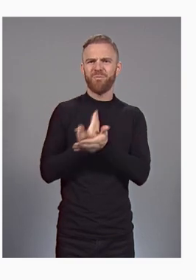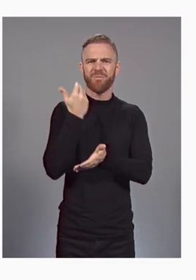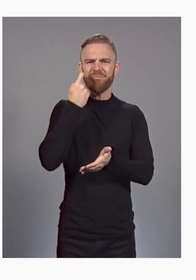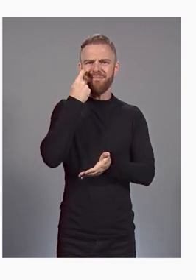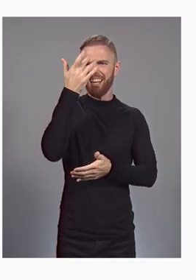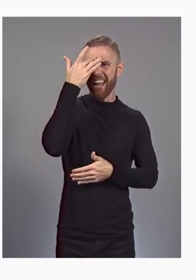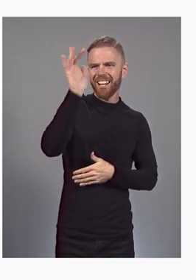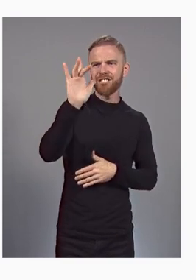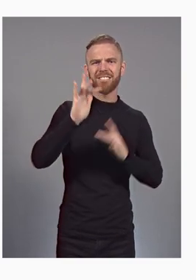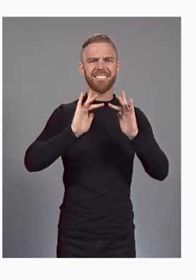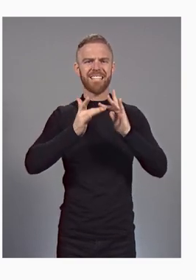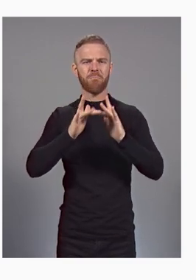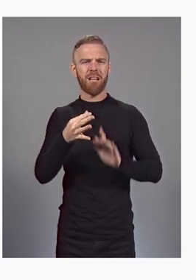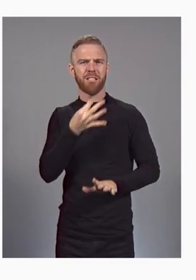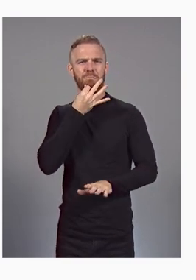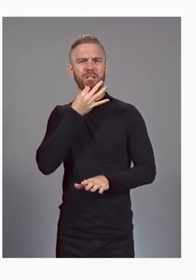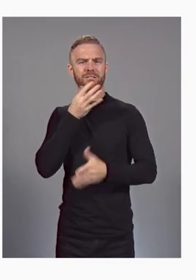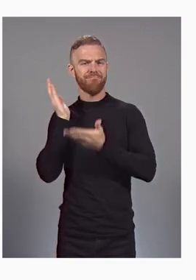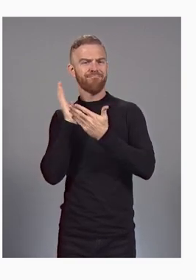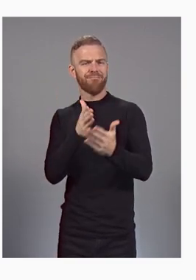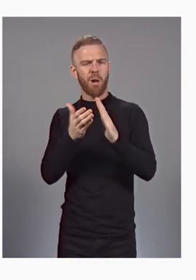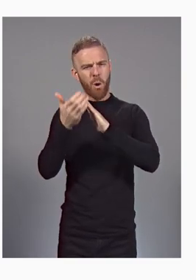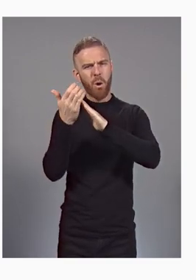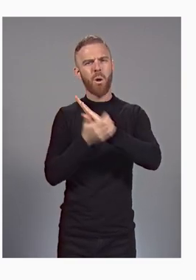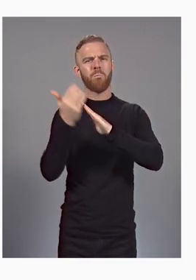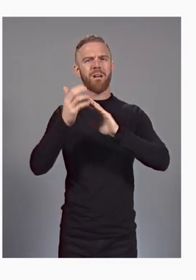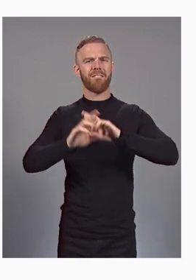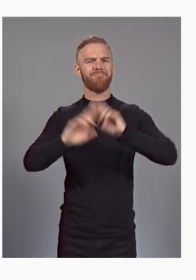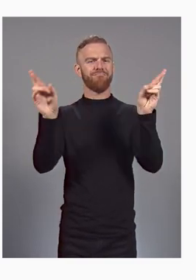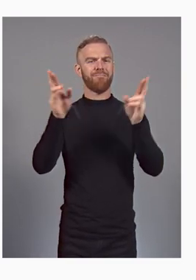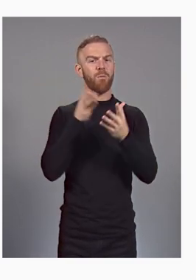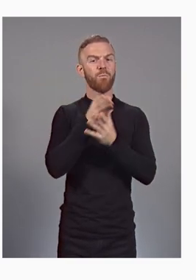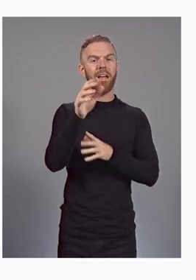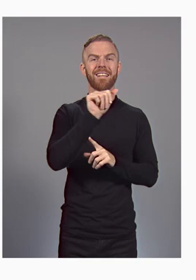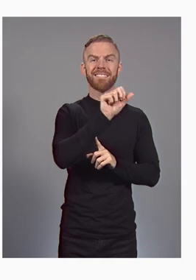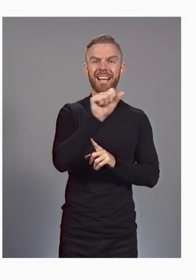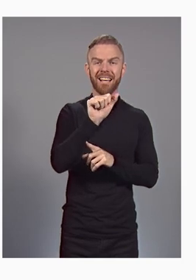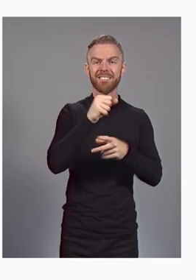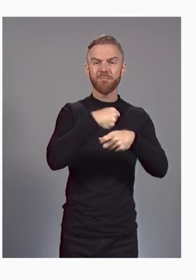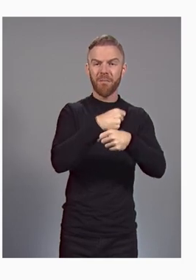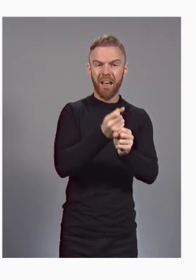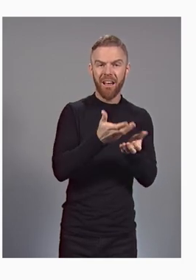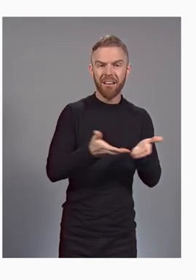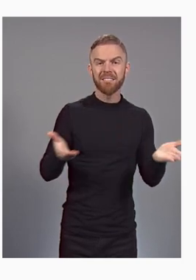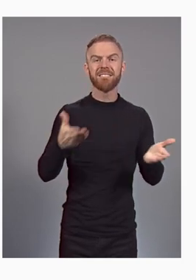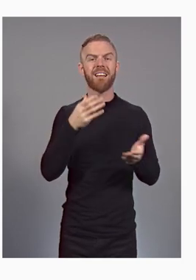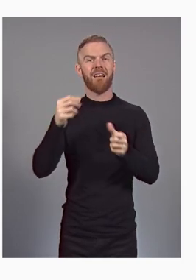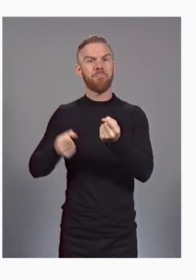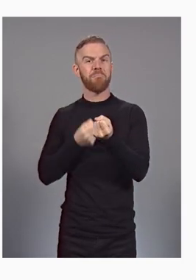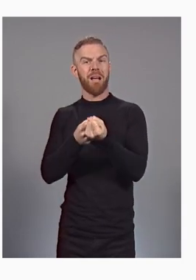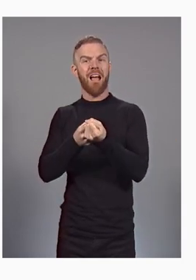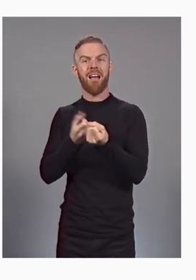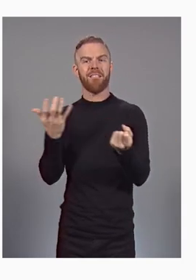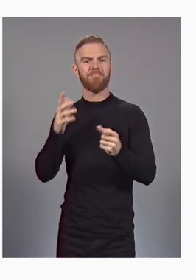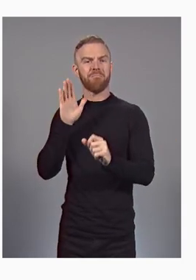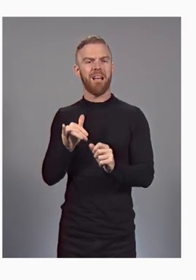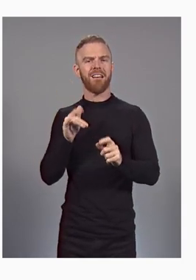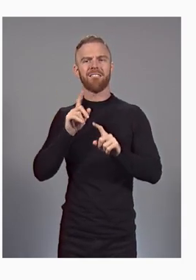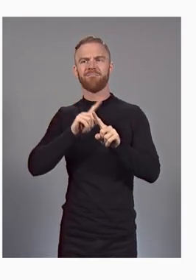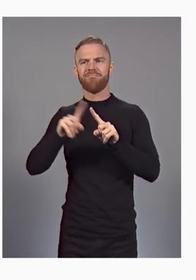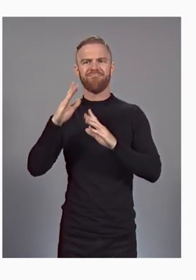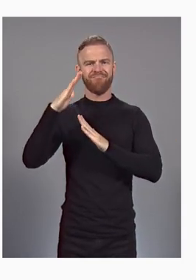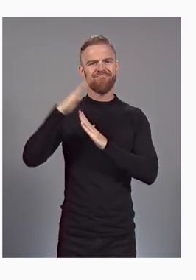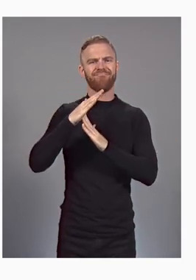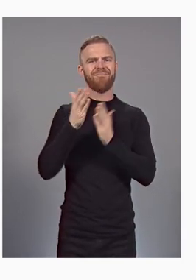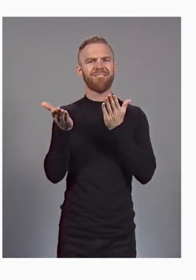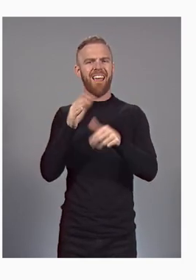compute speed, delivered automatically through SaaS products, and backed by the leading managed services and consulting services